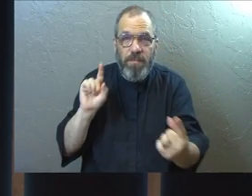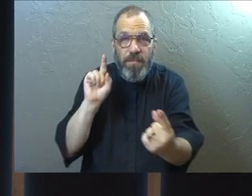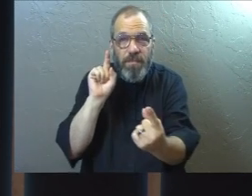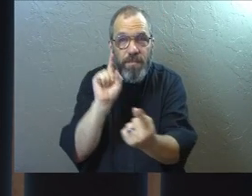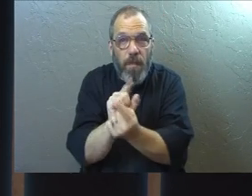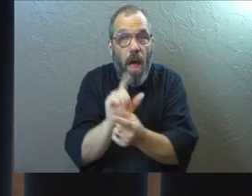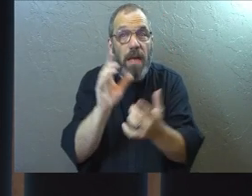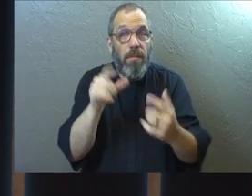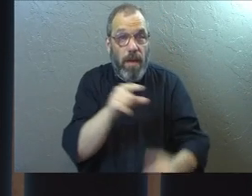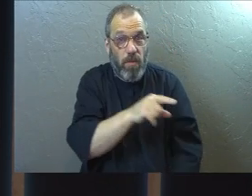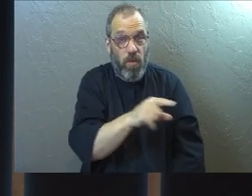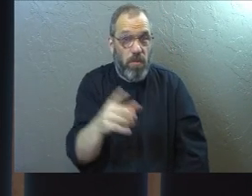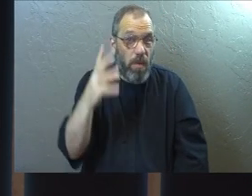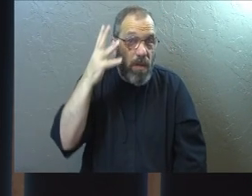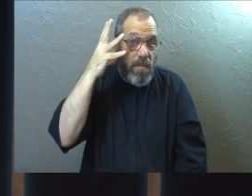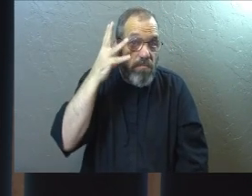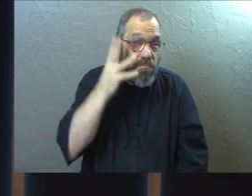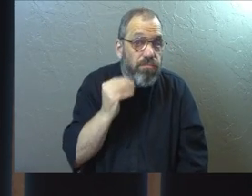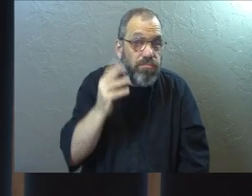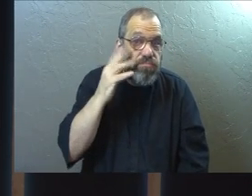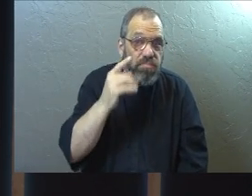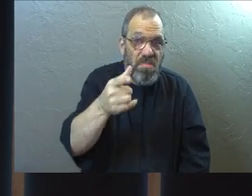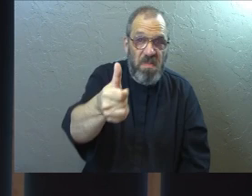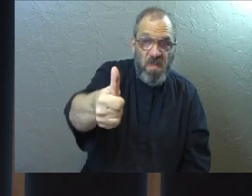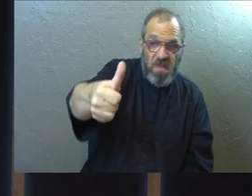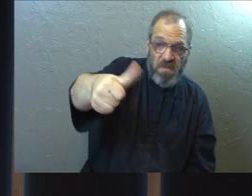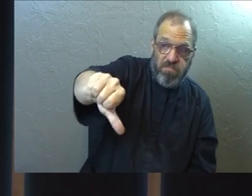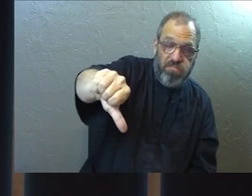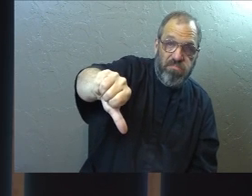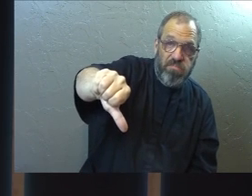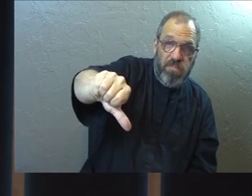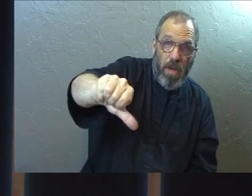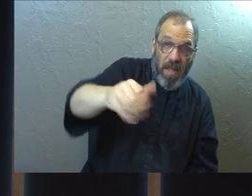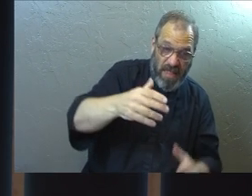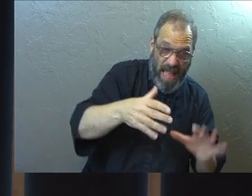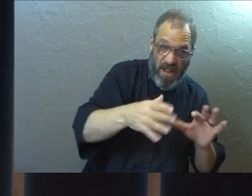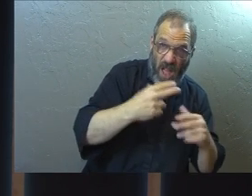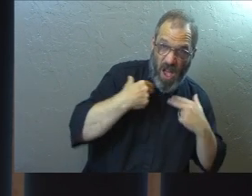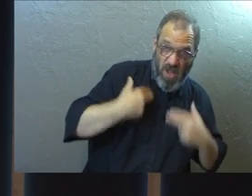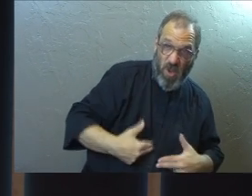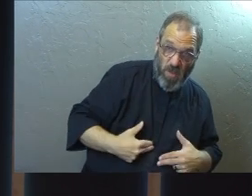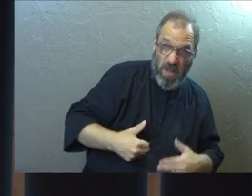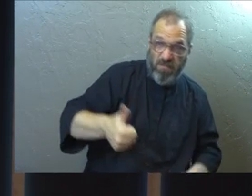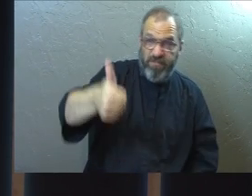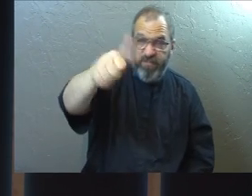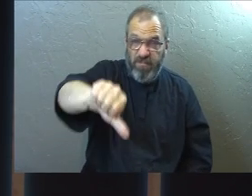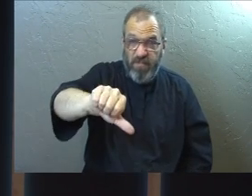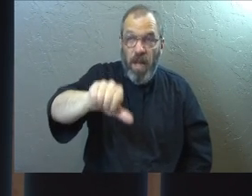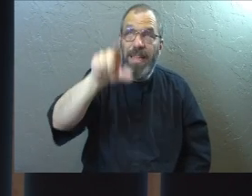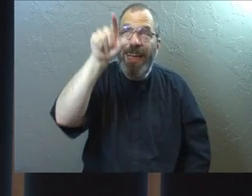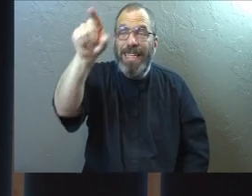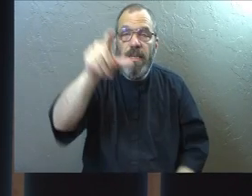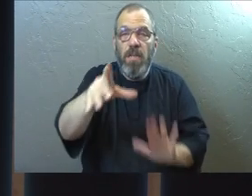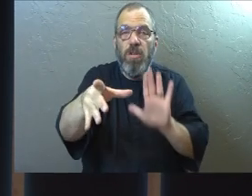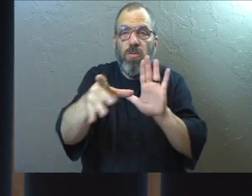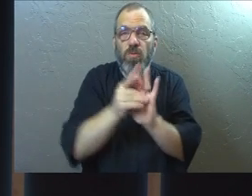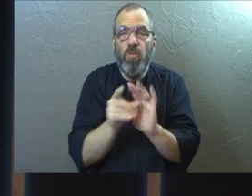especially to those of us who have been rejected by humans, that God himself chose you.